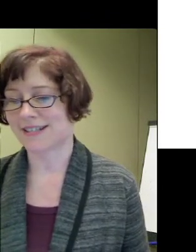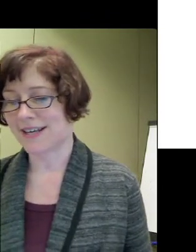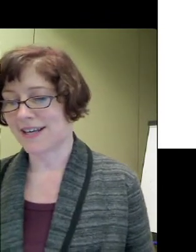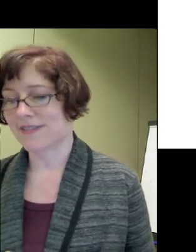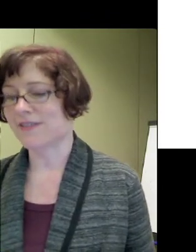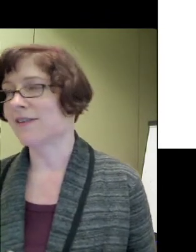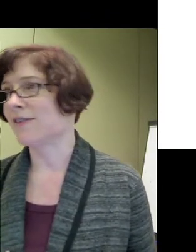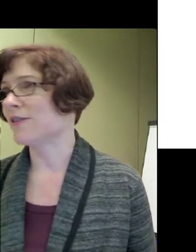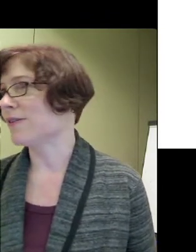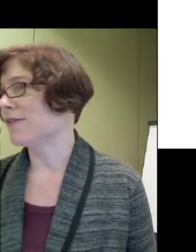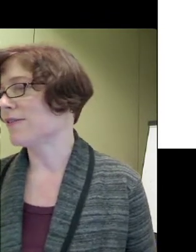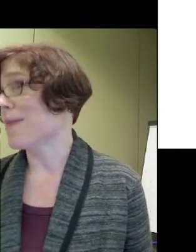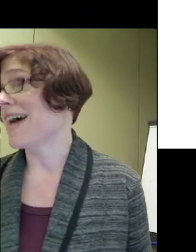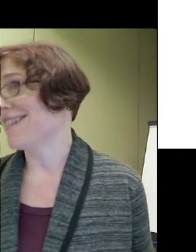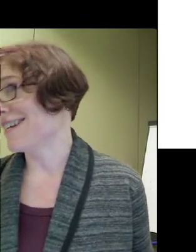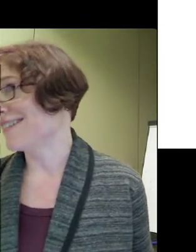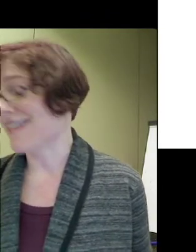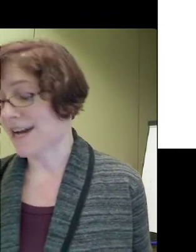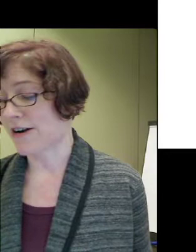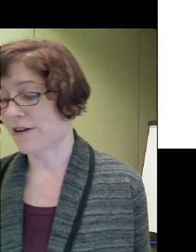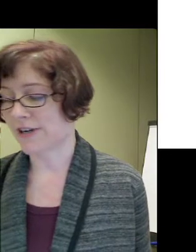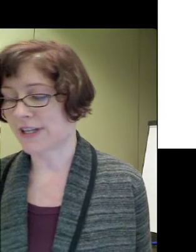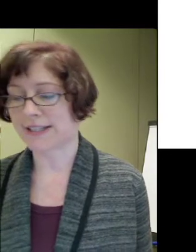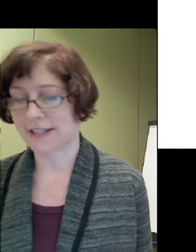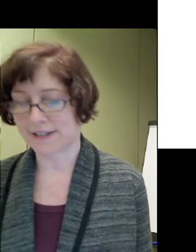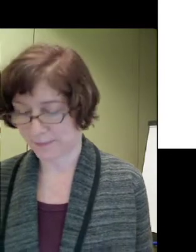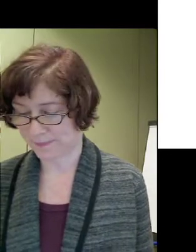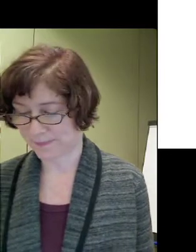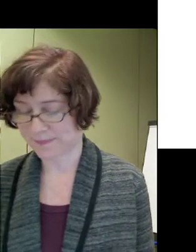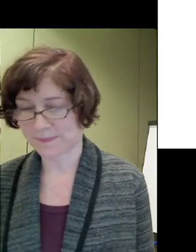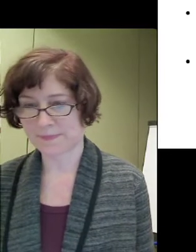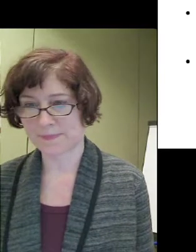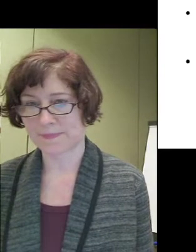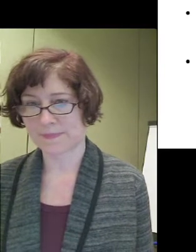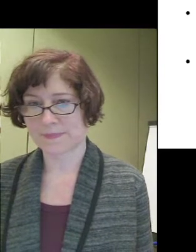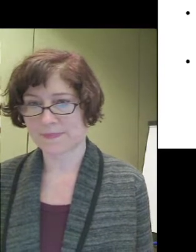existed, the mandate is there and very clear.